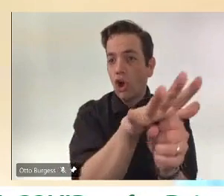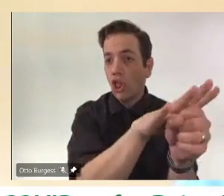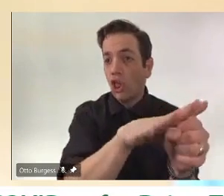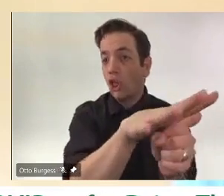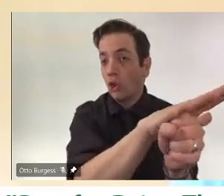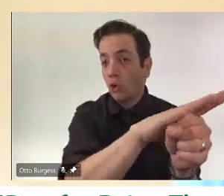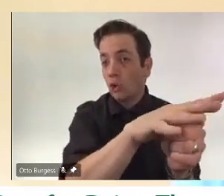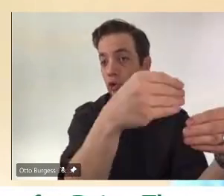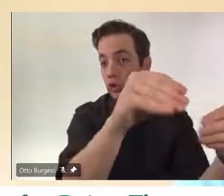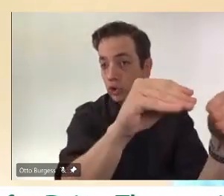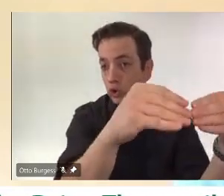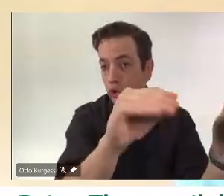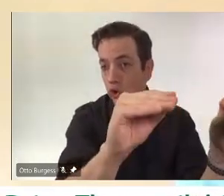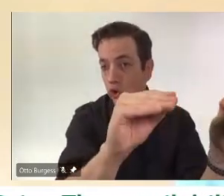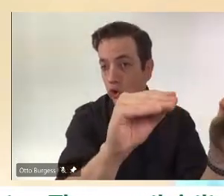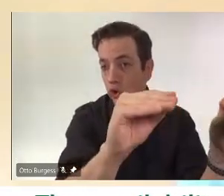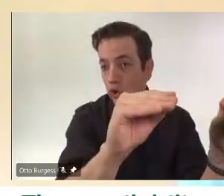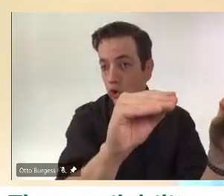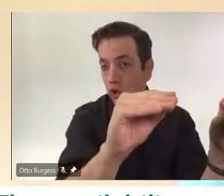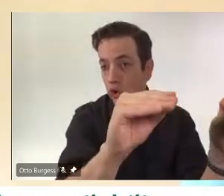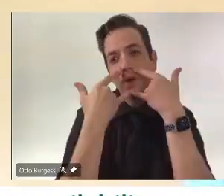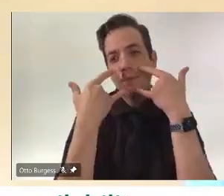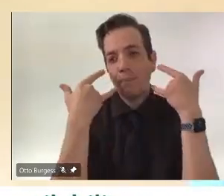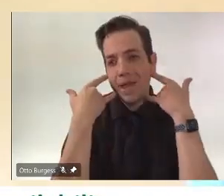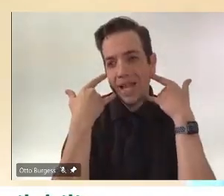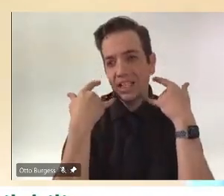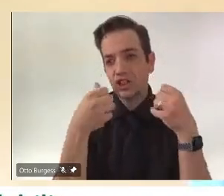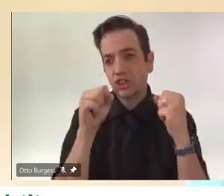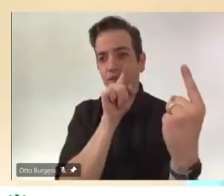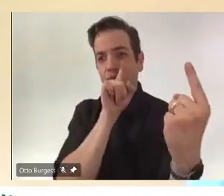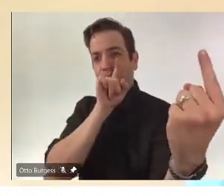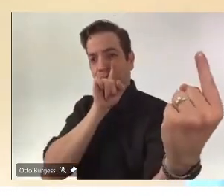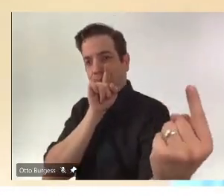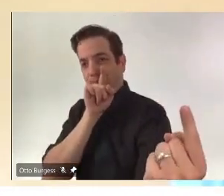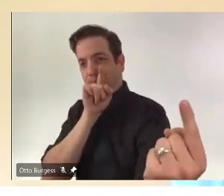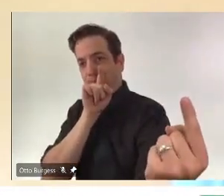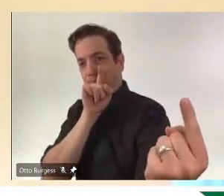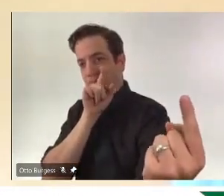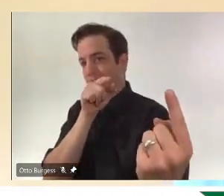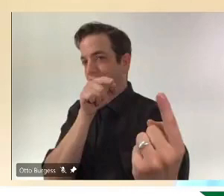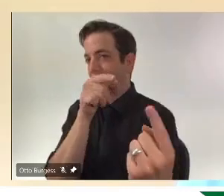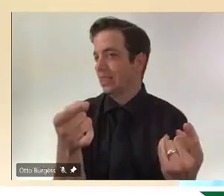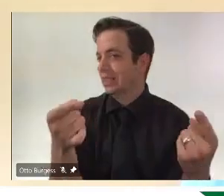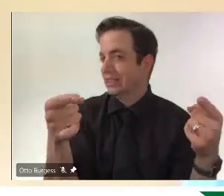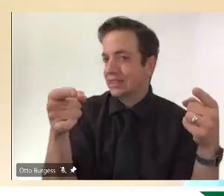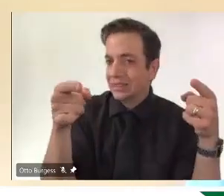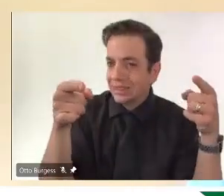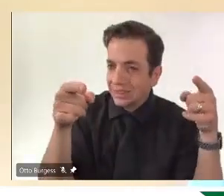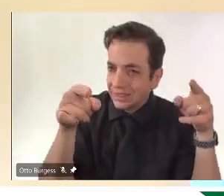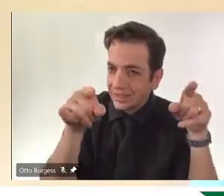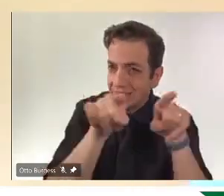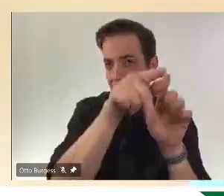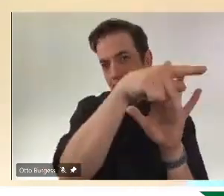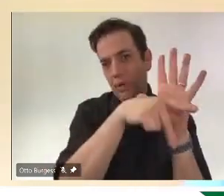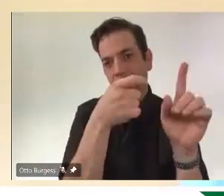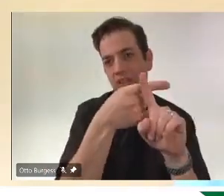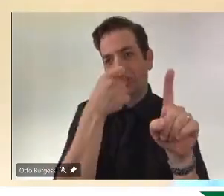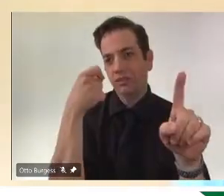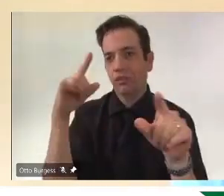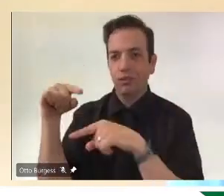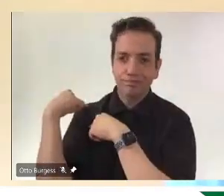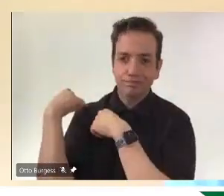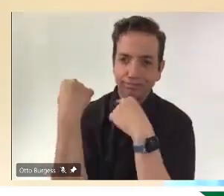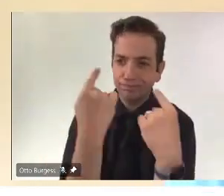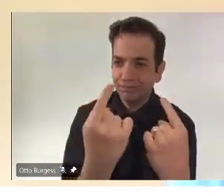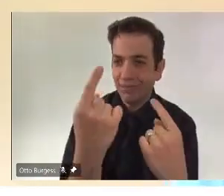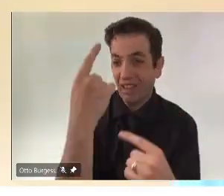mask keeps, physical distancing. I think those principles have worked well for us and they will continue to work. And, of course,